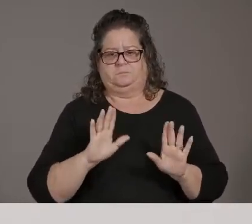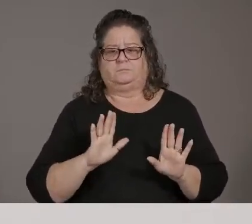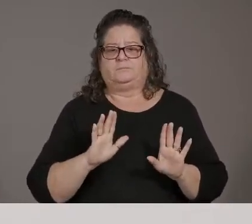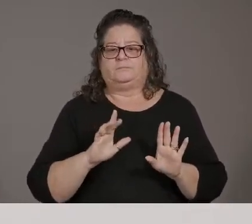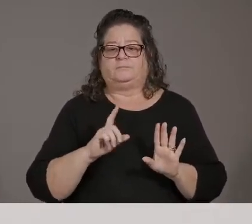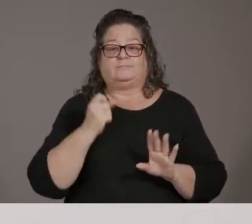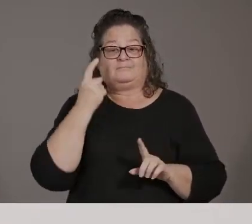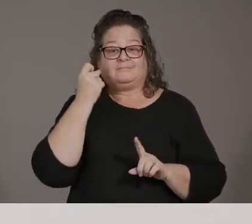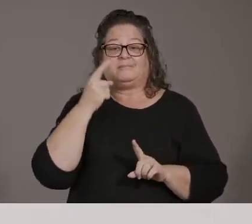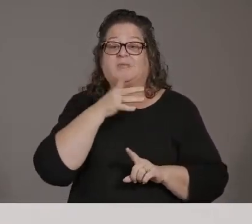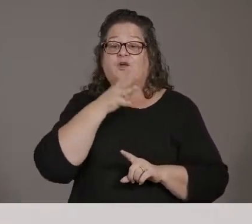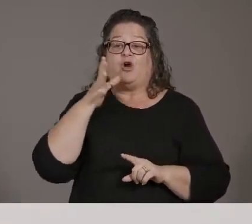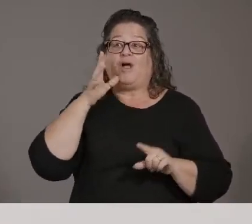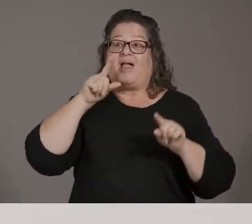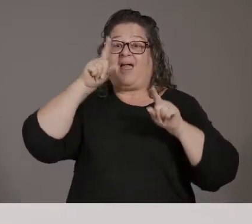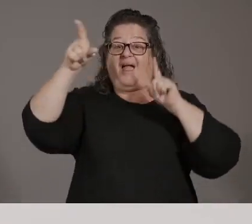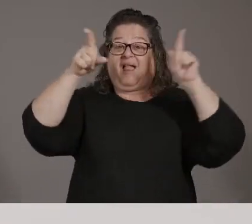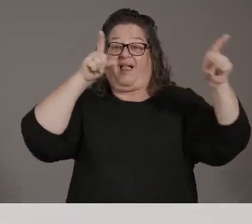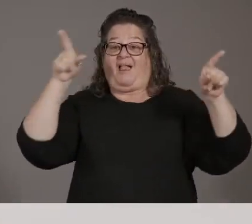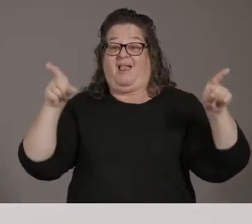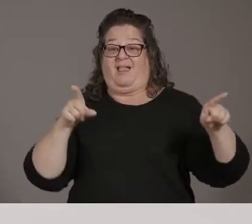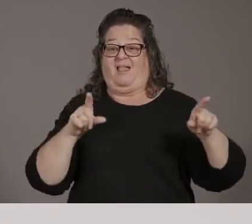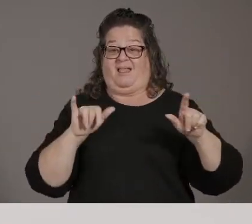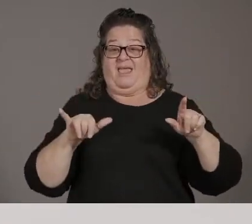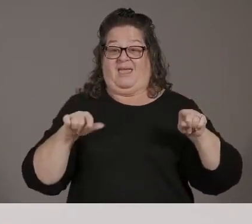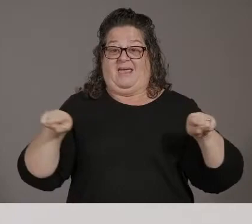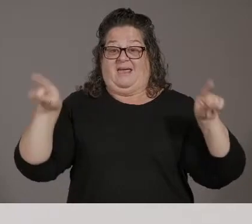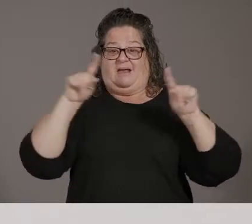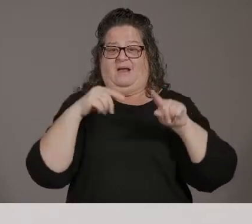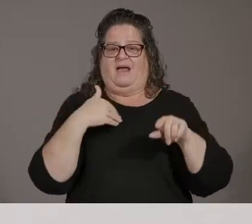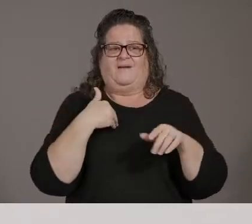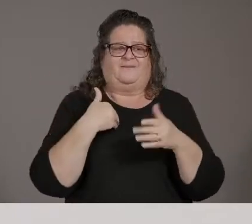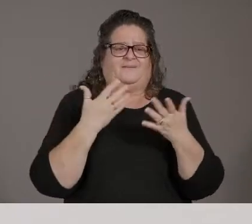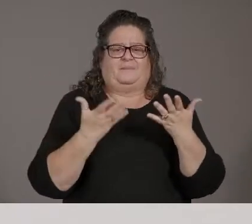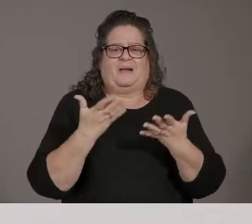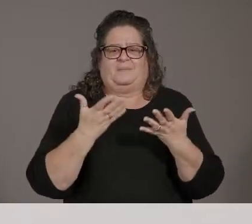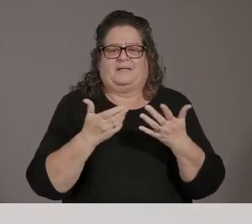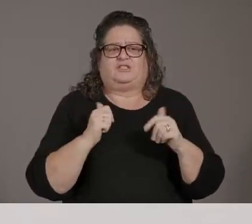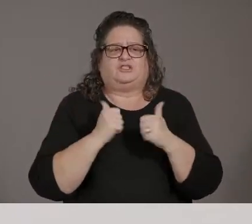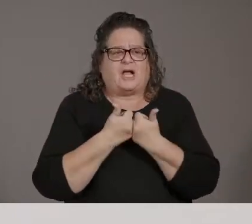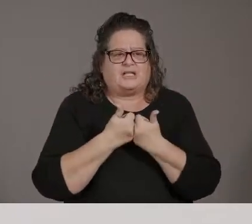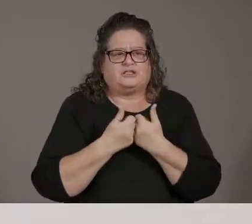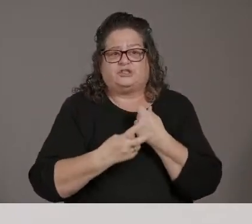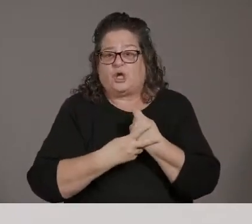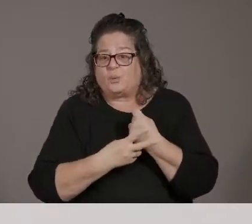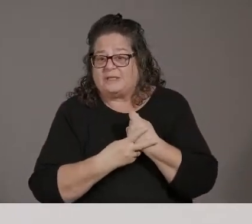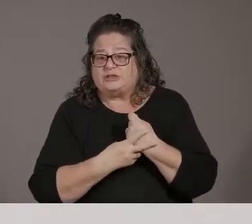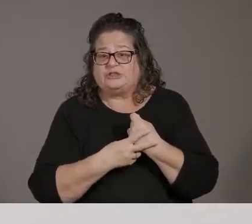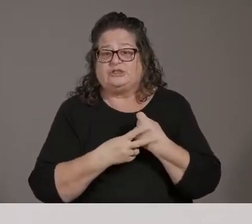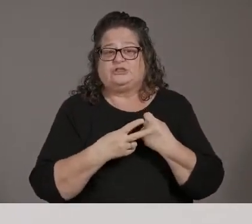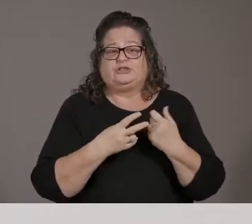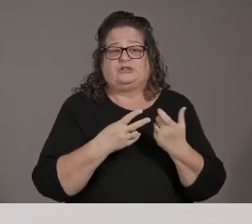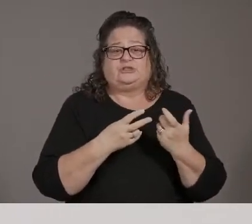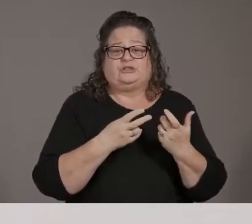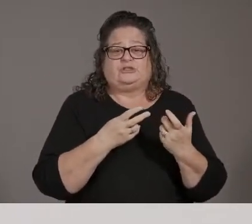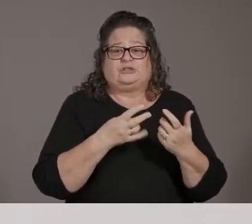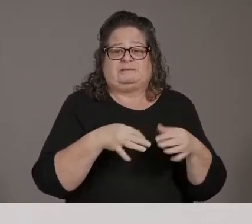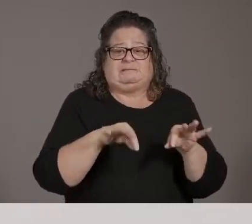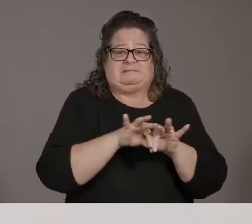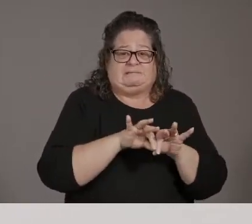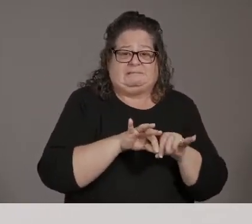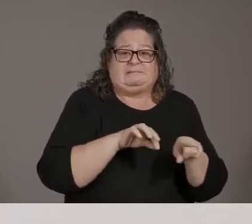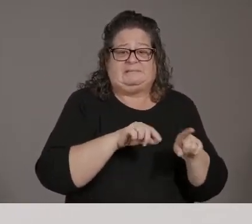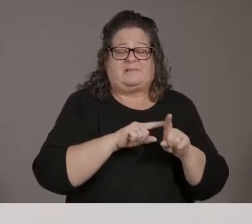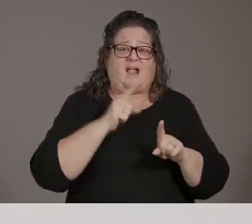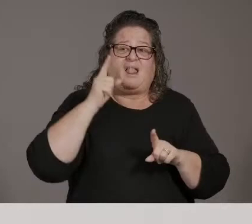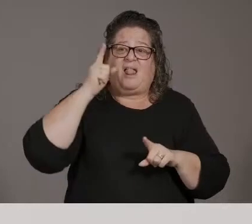need to be less stringent or it may be in a remote area that you can only get to once and trying to get back to would